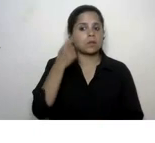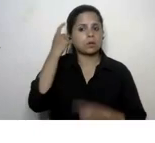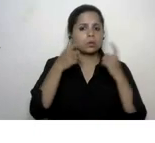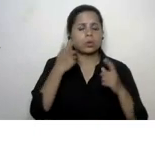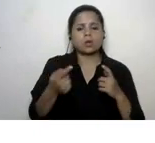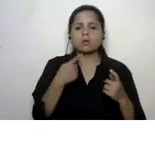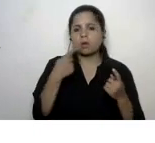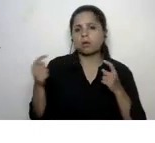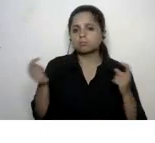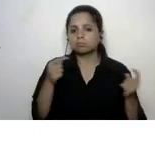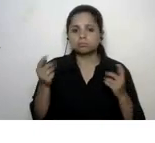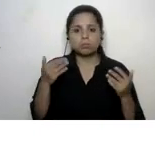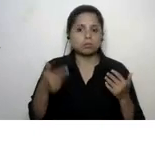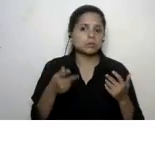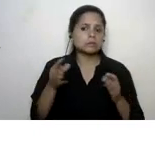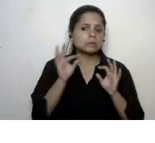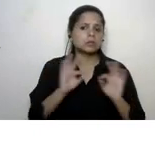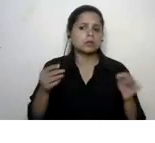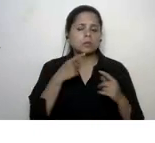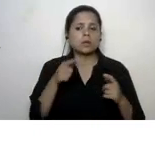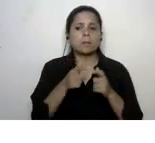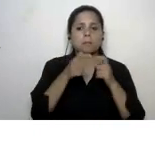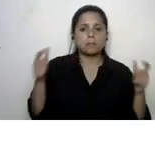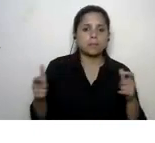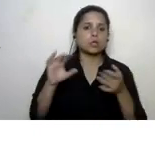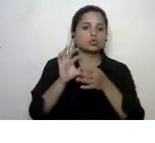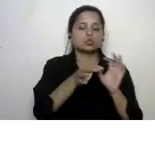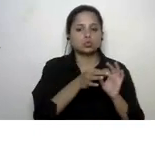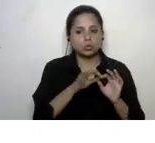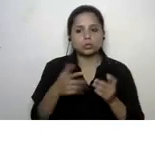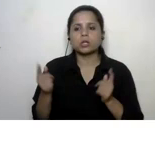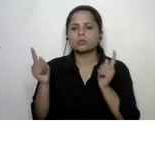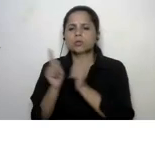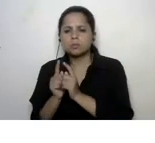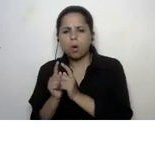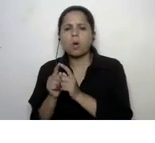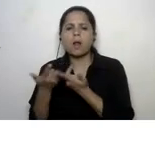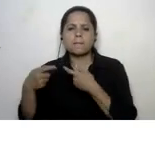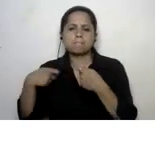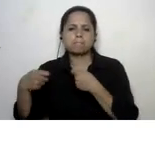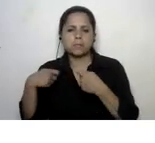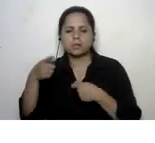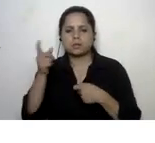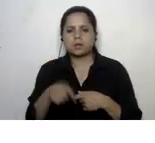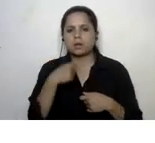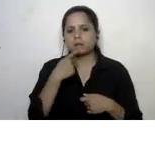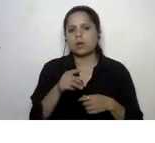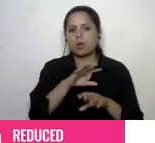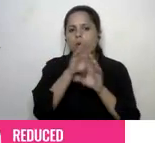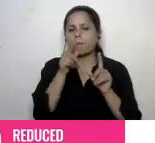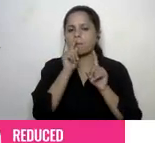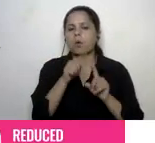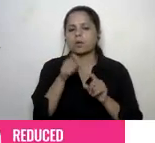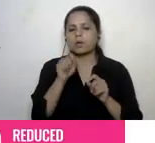debate here a simple debate about large chains versus small enterprises that could also cover all these aspects here